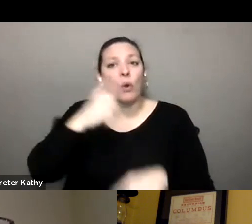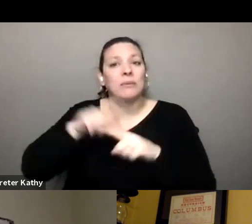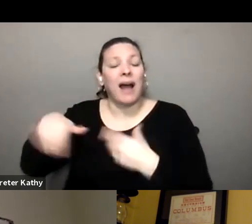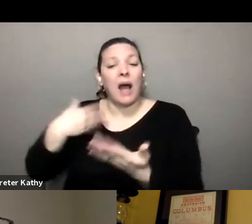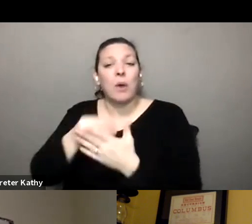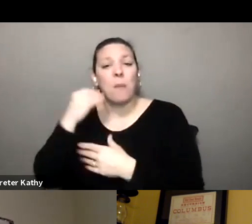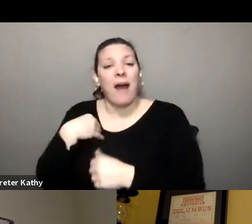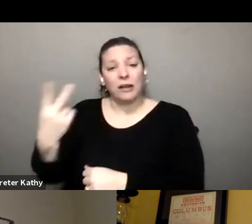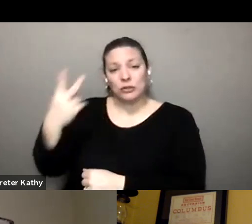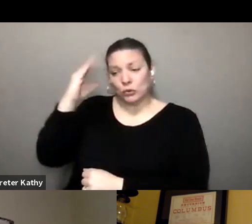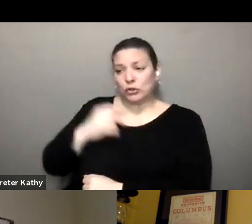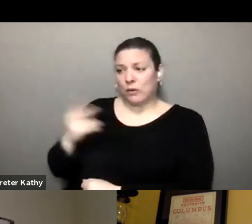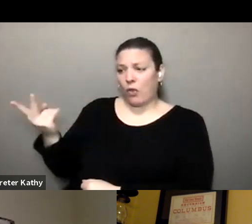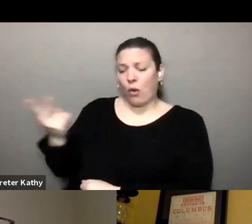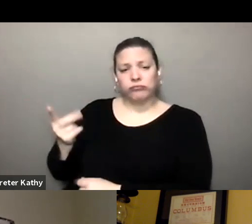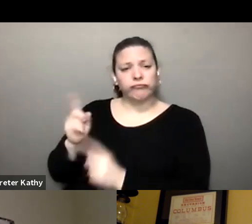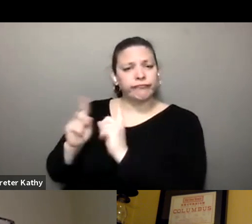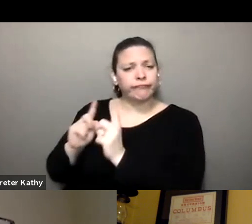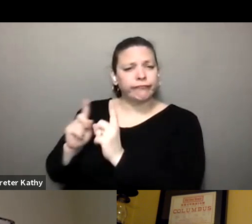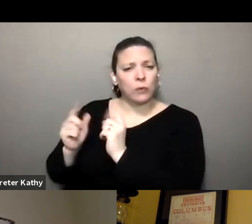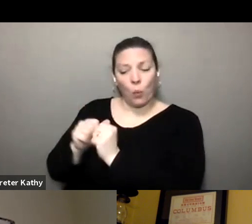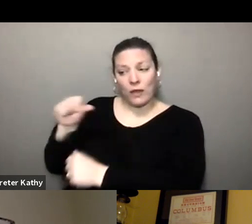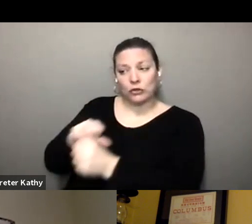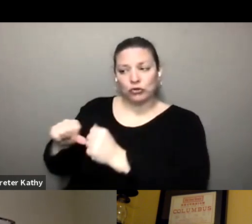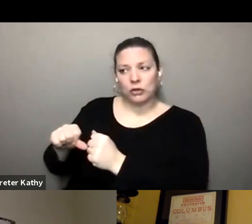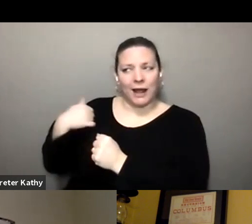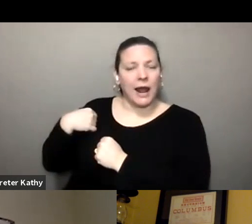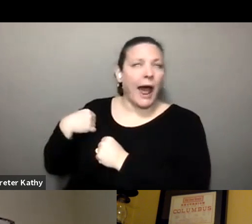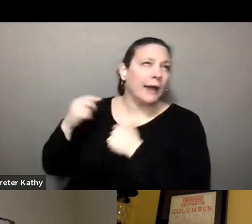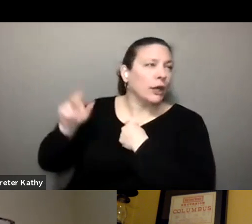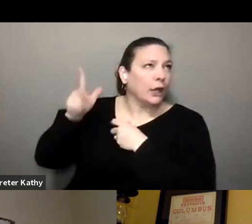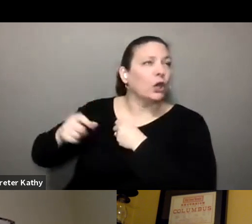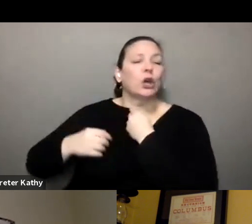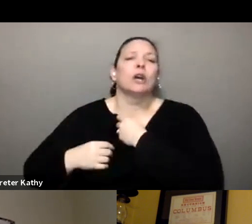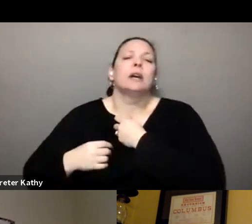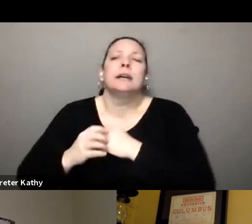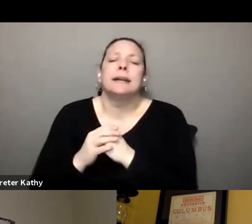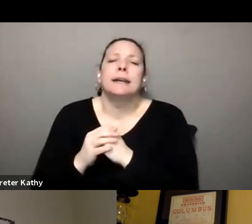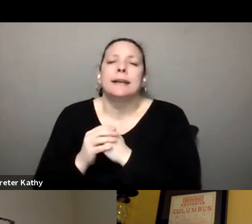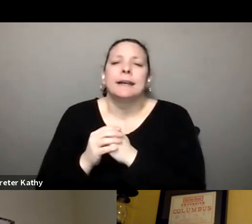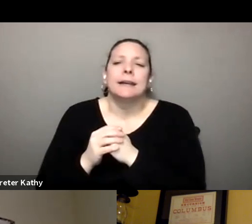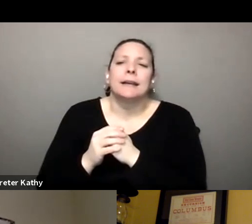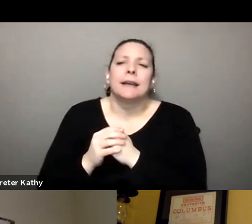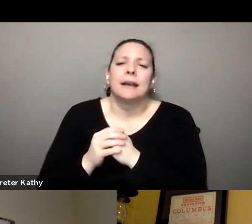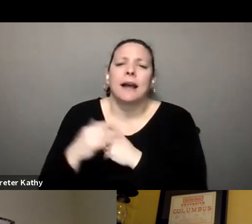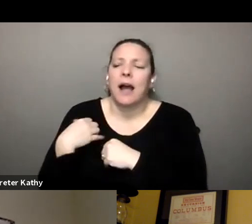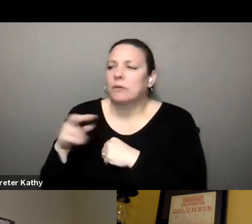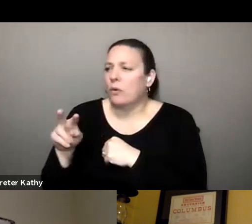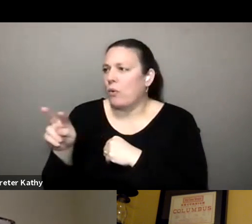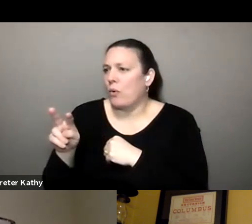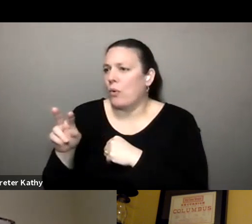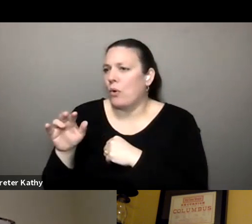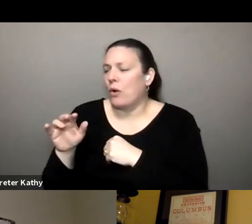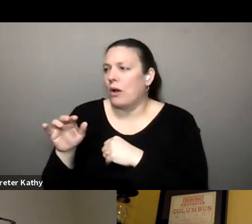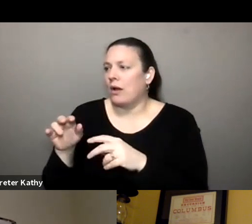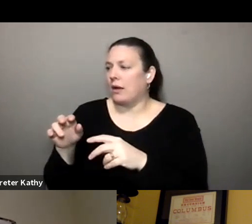two gentlemen that were having a conversation with each other in front of me and it was like watching two people talk